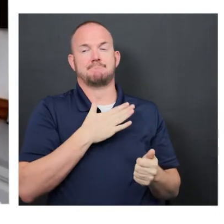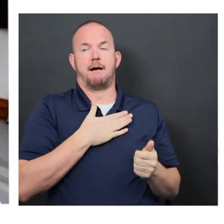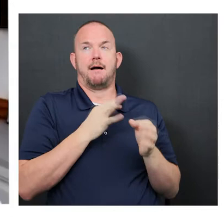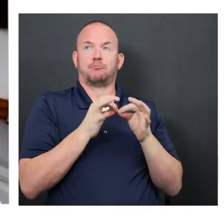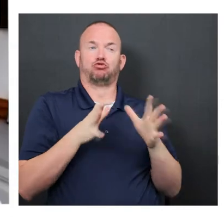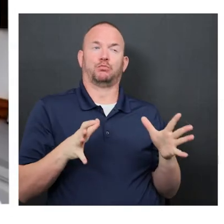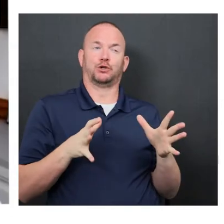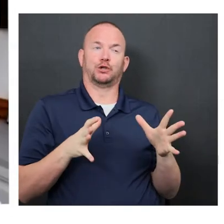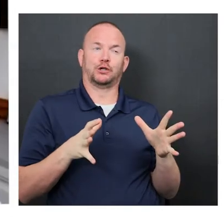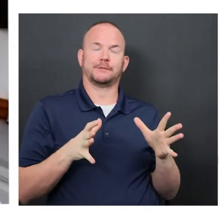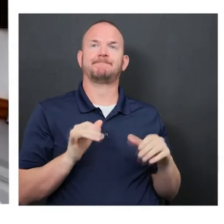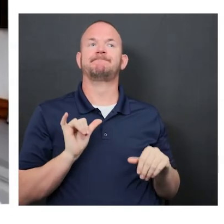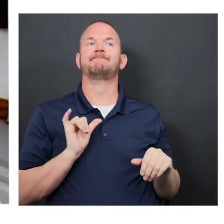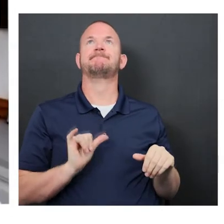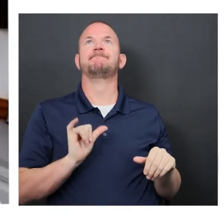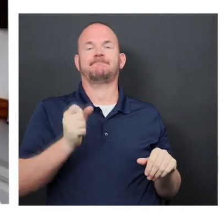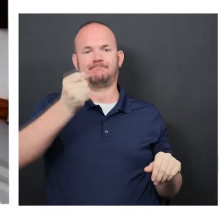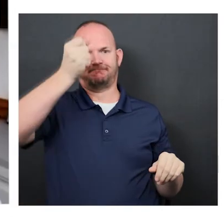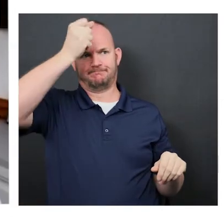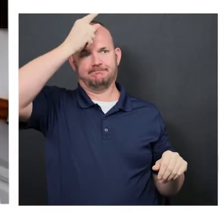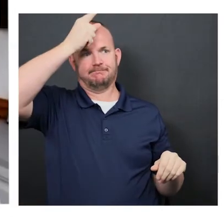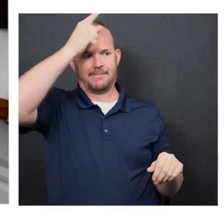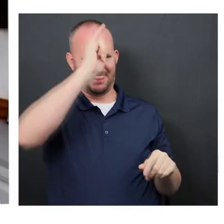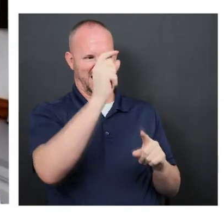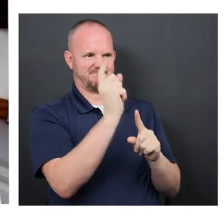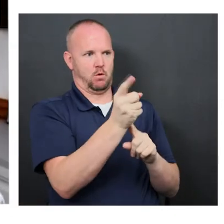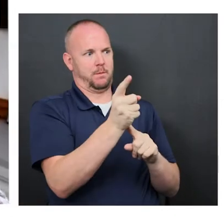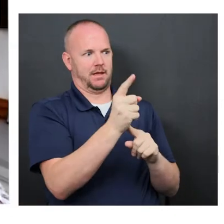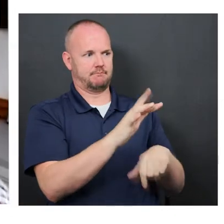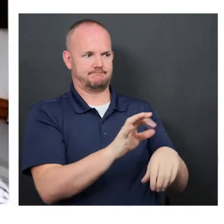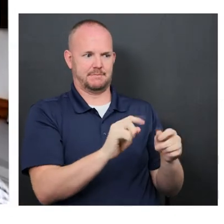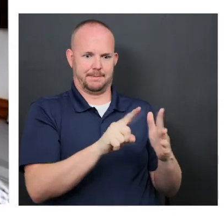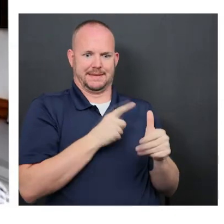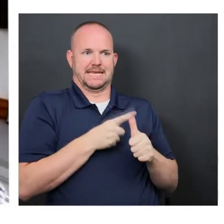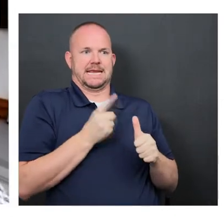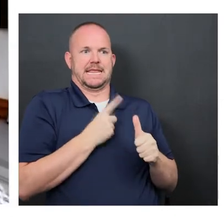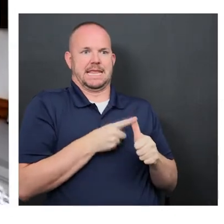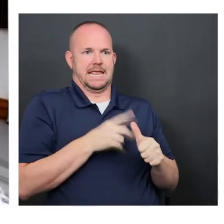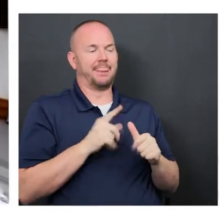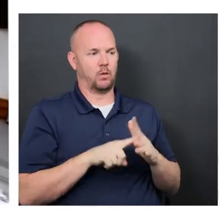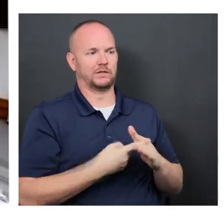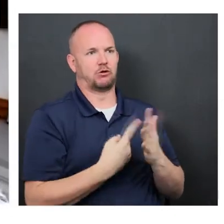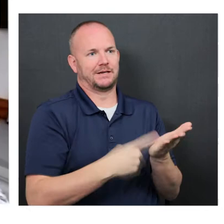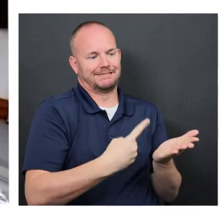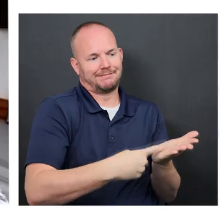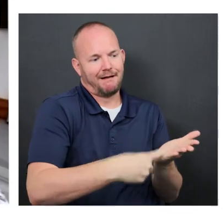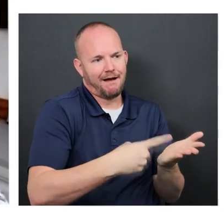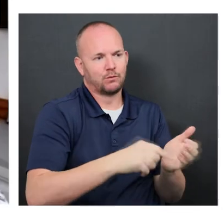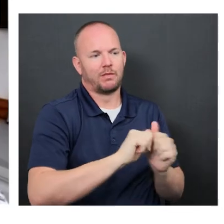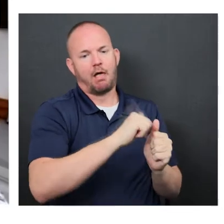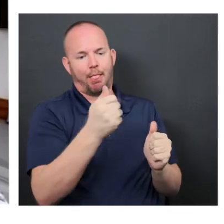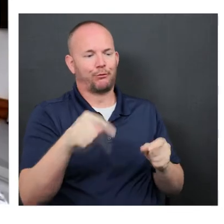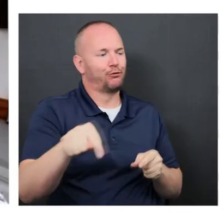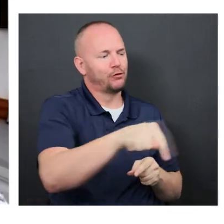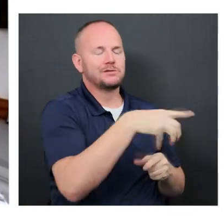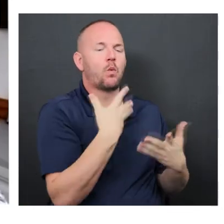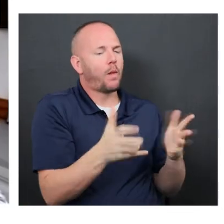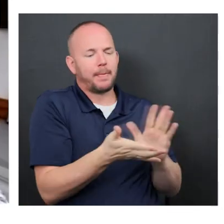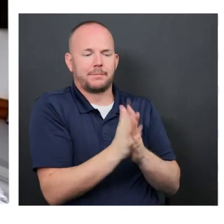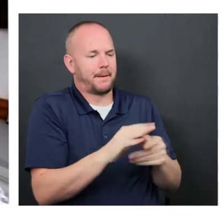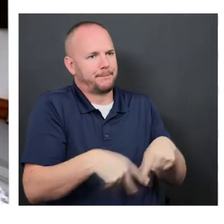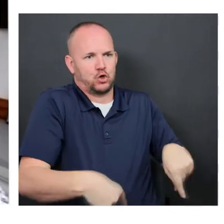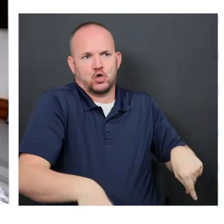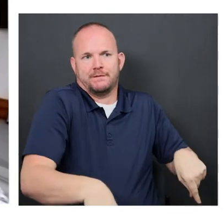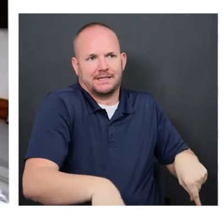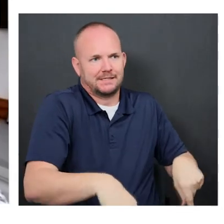interpreters just gave me that aha moment early on as she was talking to her colleagues who were all very nervous. She said,